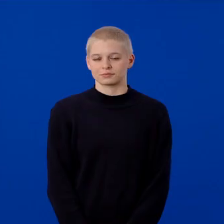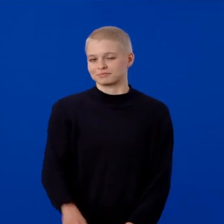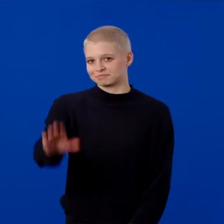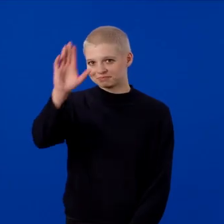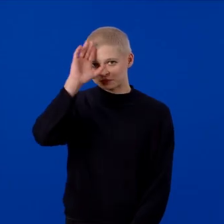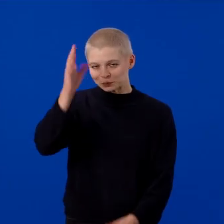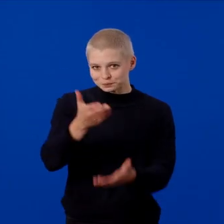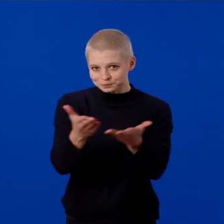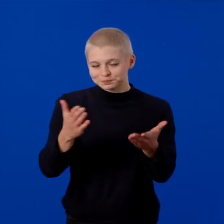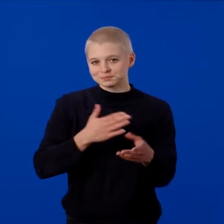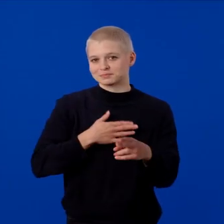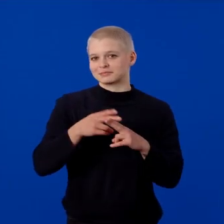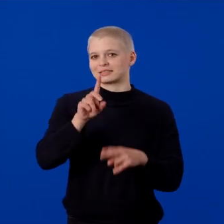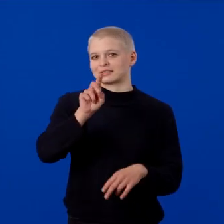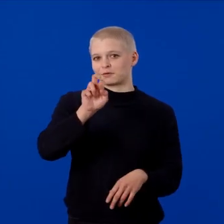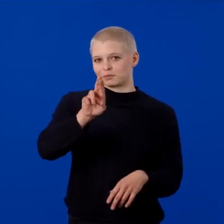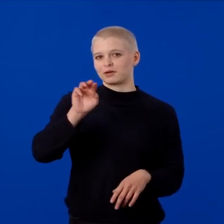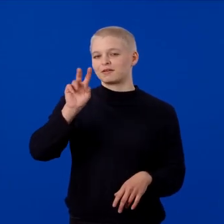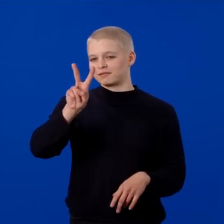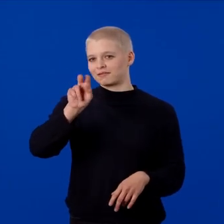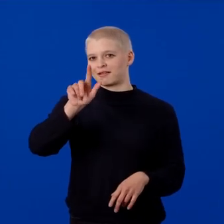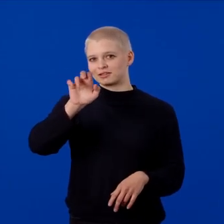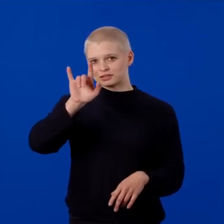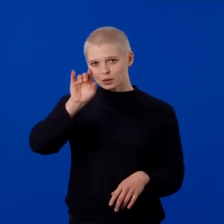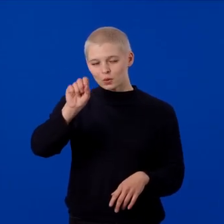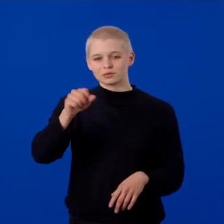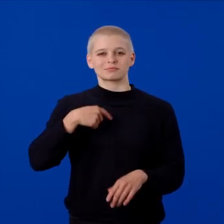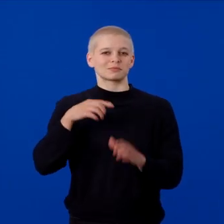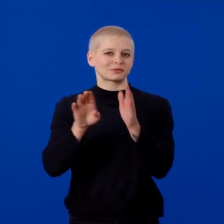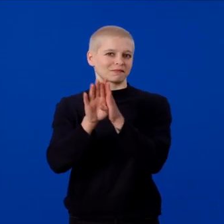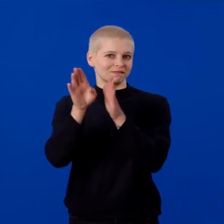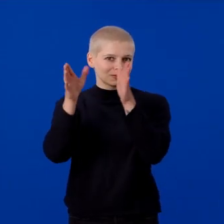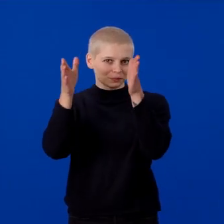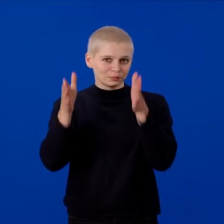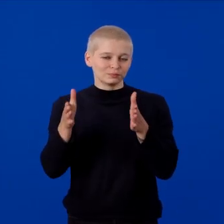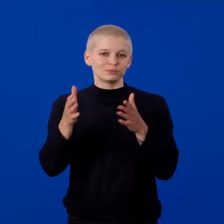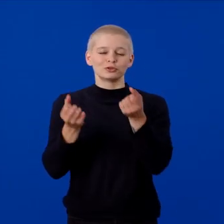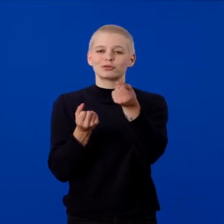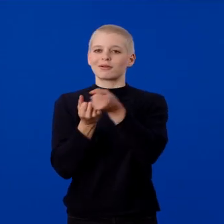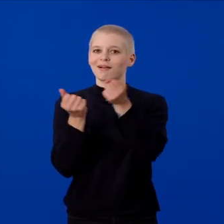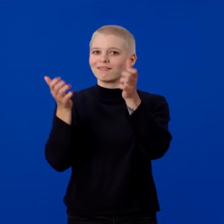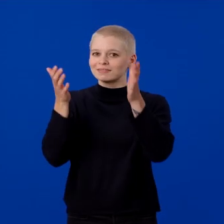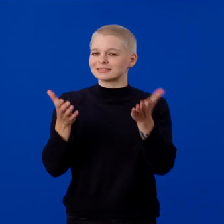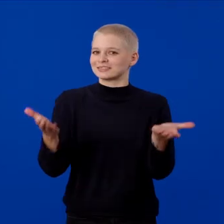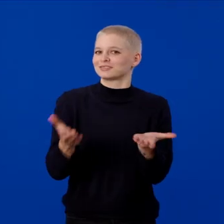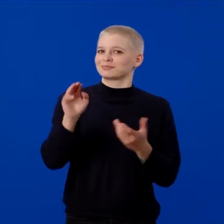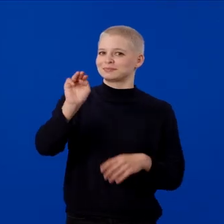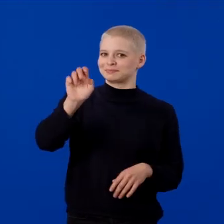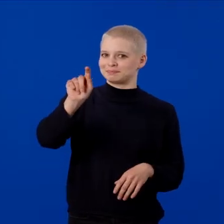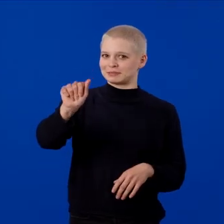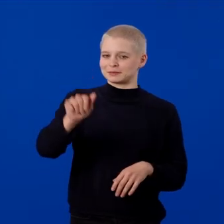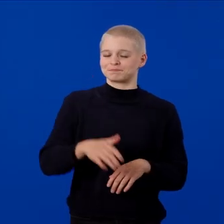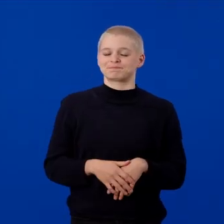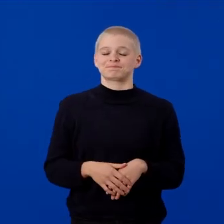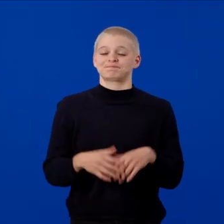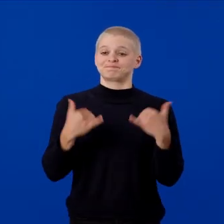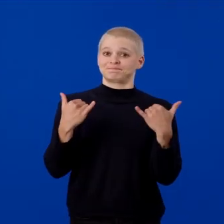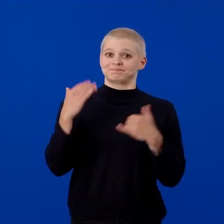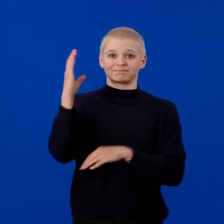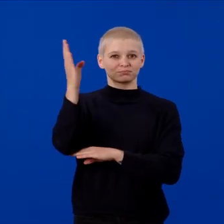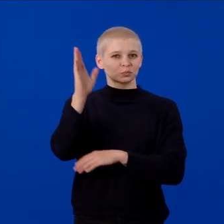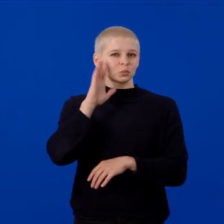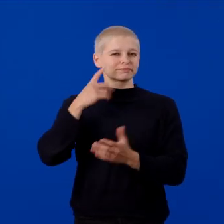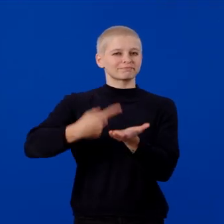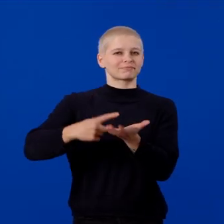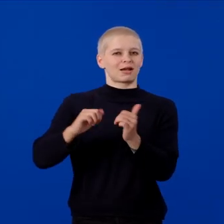Hello, everyone. My name is Dilmer Valesillos, and I am a developer advocate at Meta. In this session, we're going to talk about how